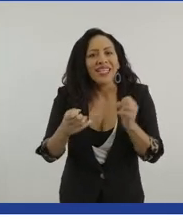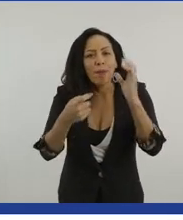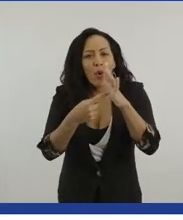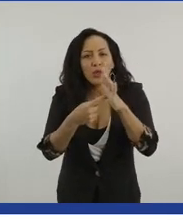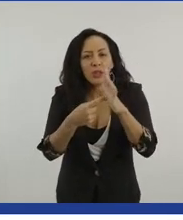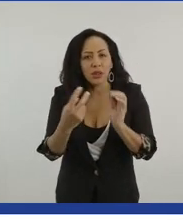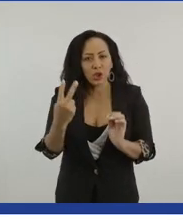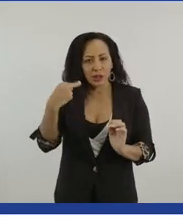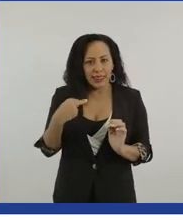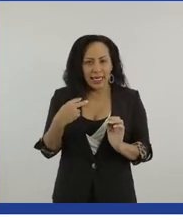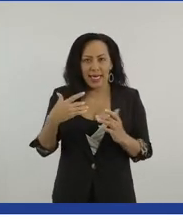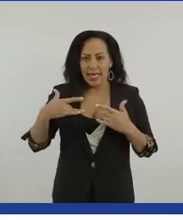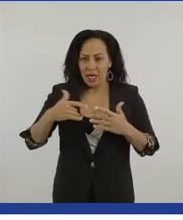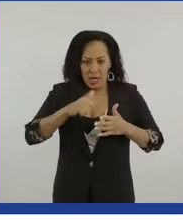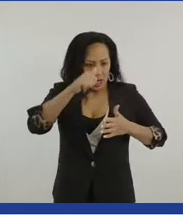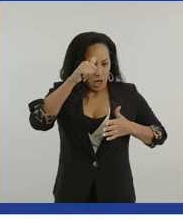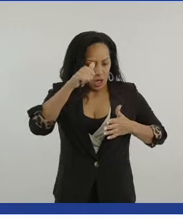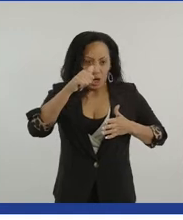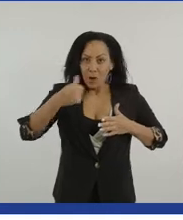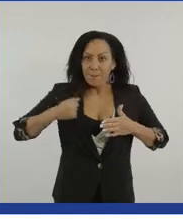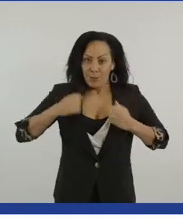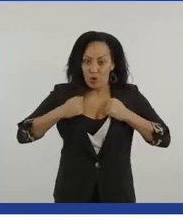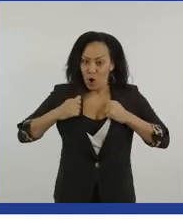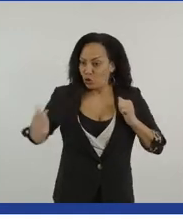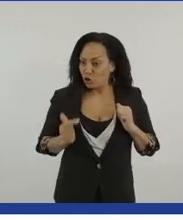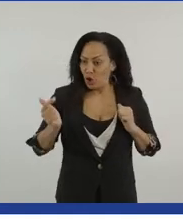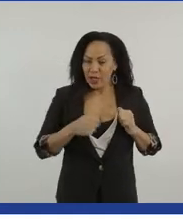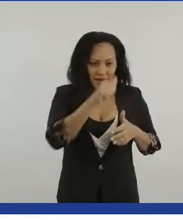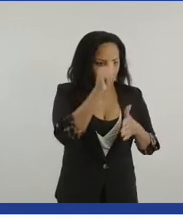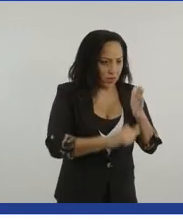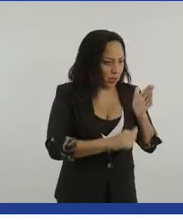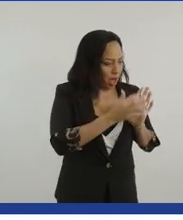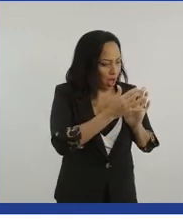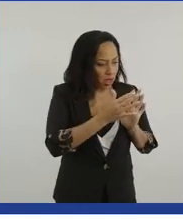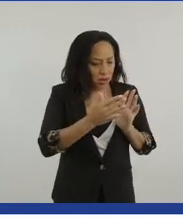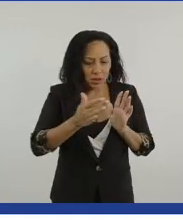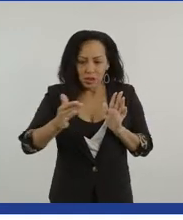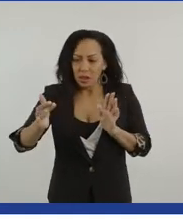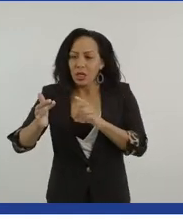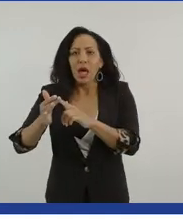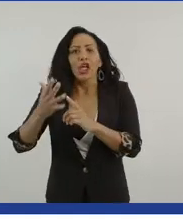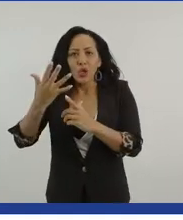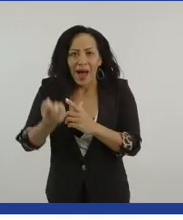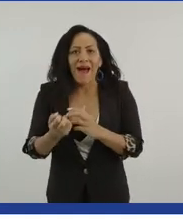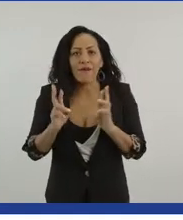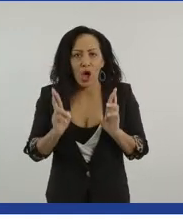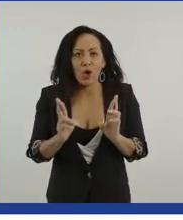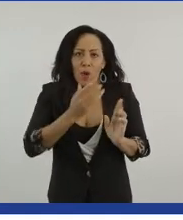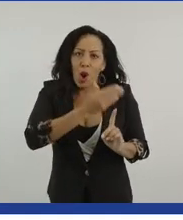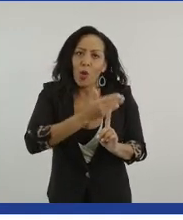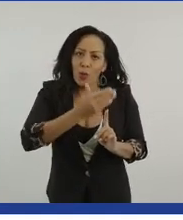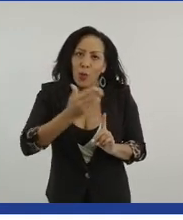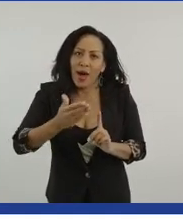where you're, where you're starting. Um, there is, there is hope and there is possibility. And the